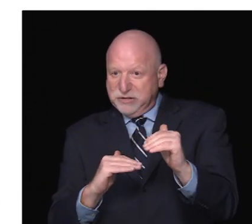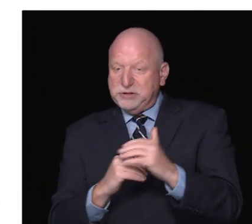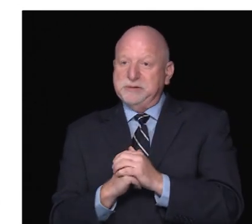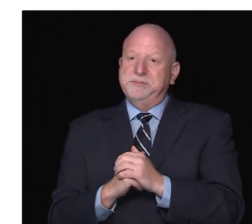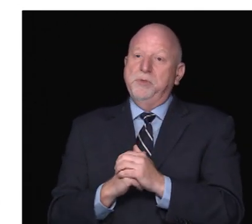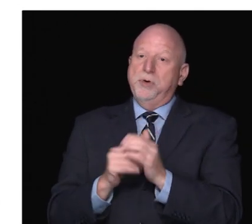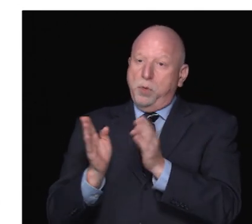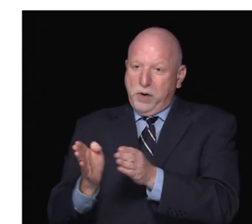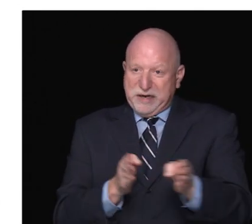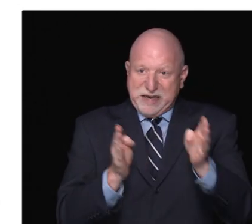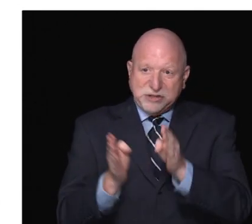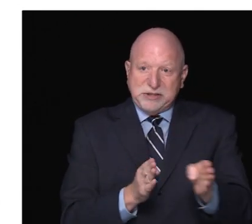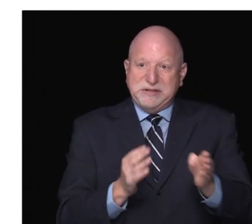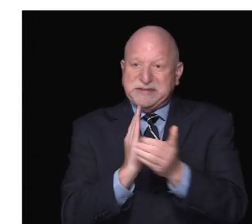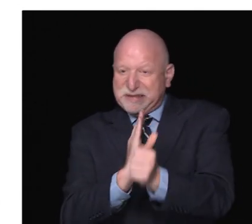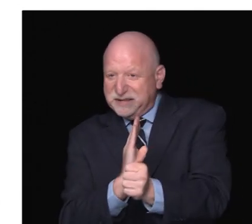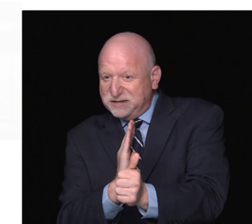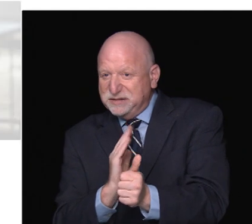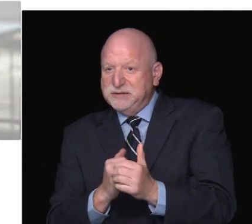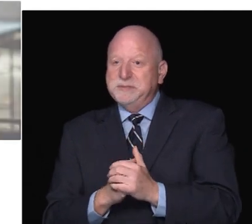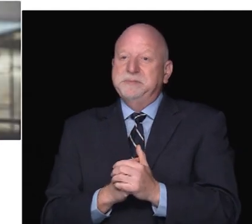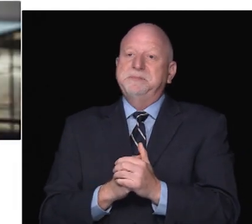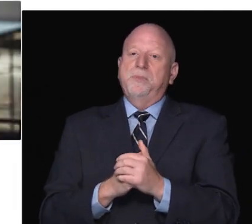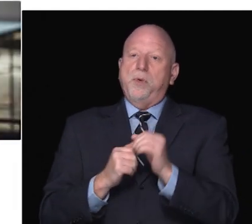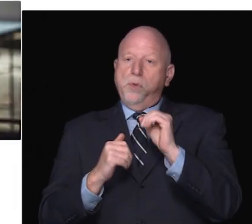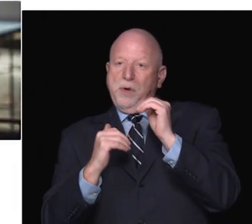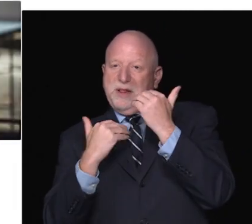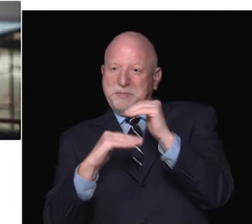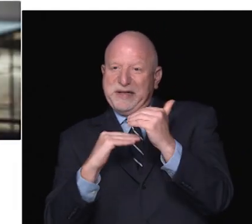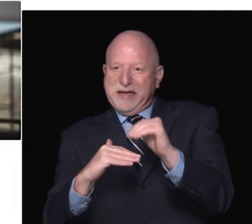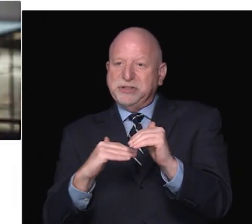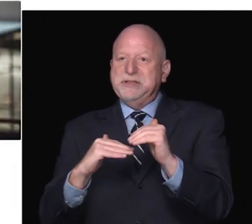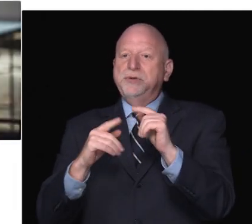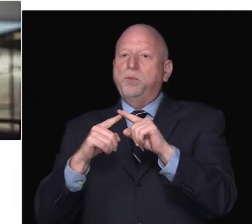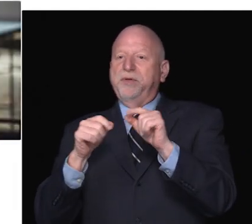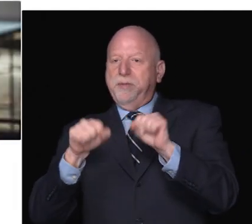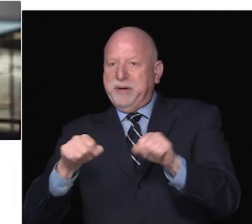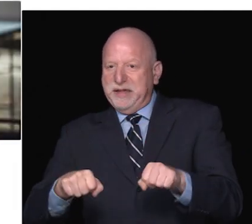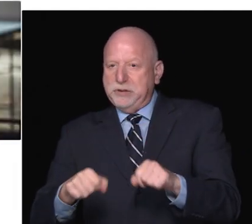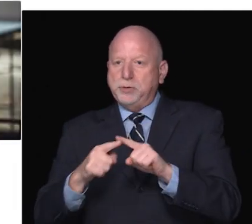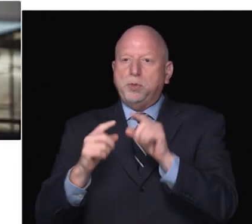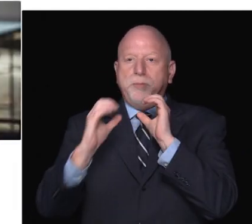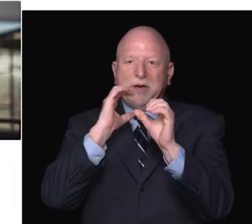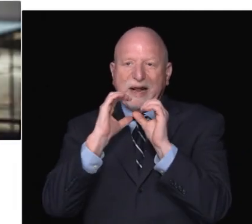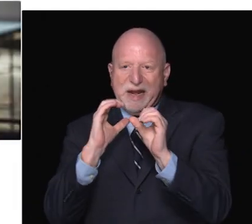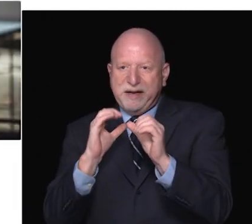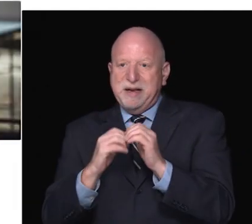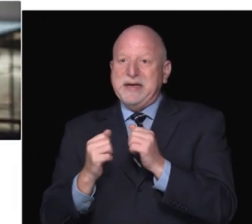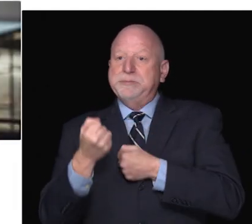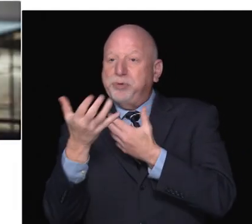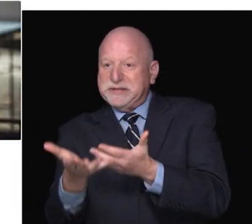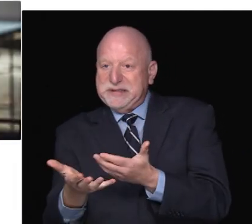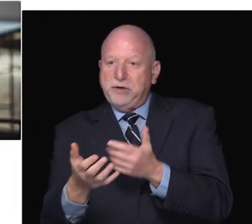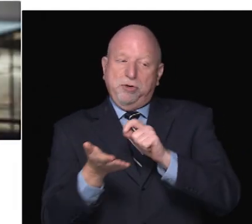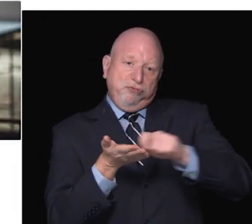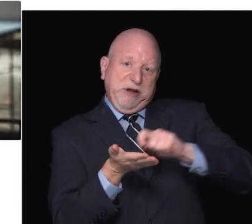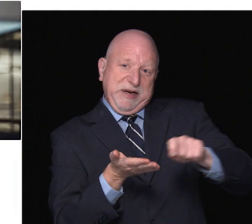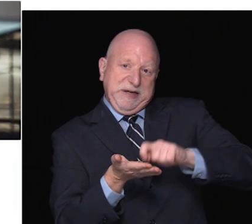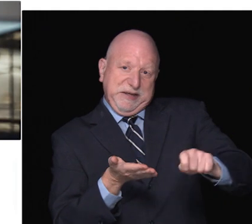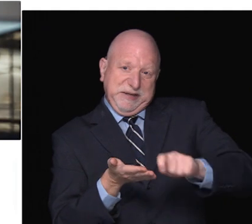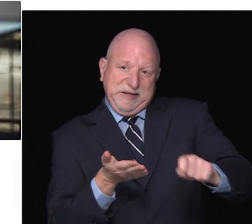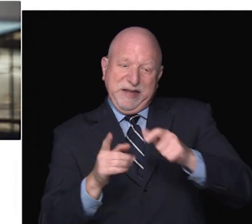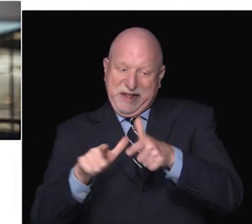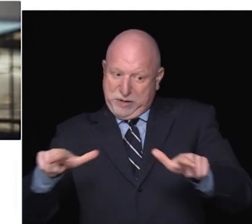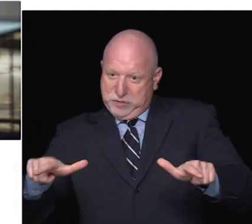organization, executive functioning skills, and limitations in the ability to communicate both expressively and